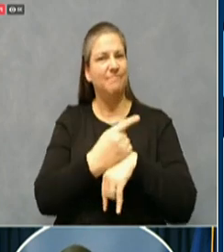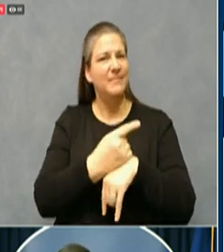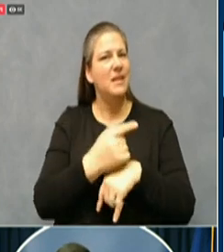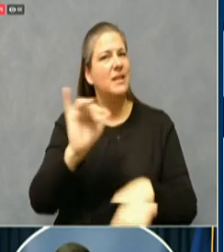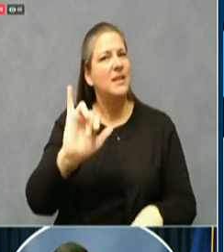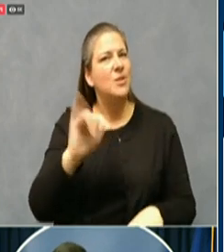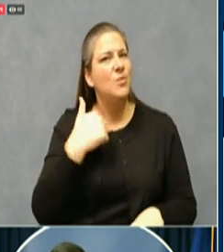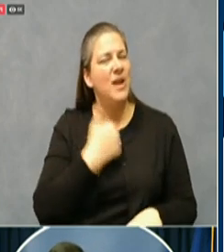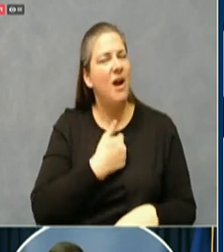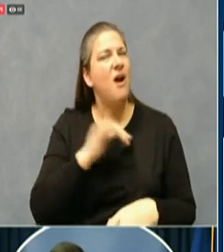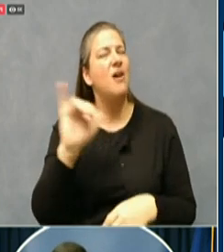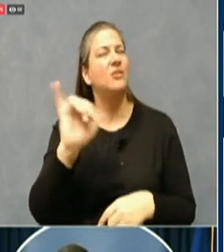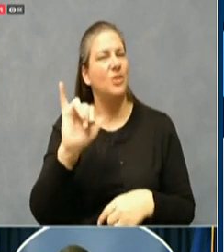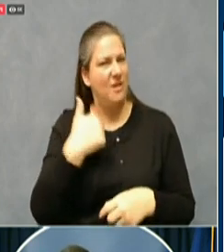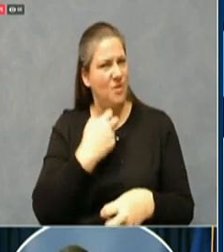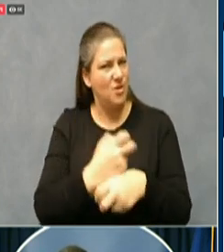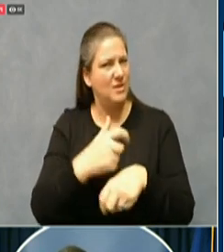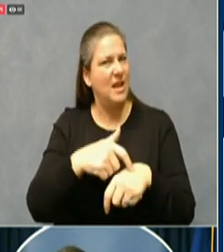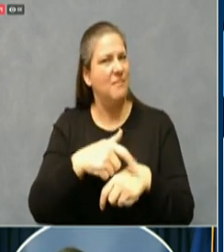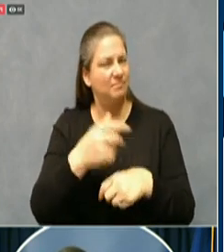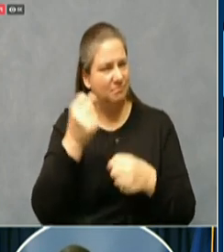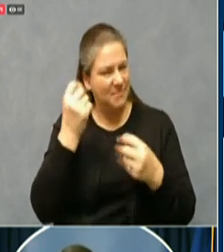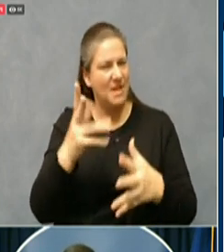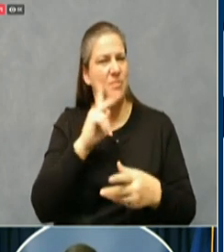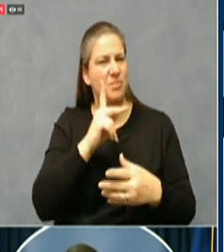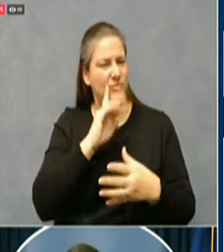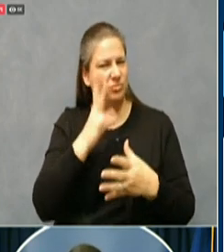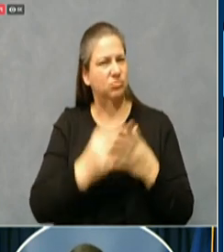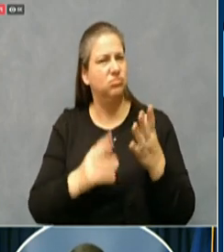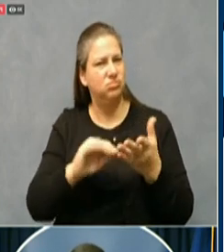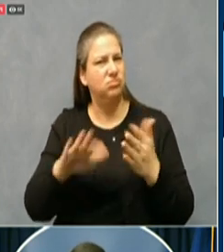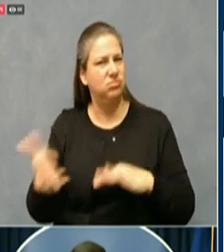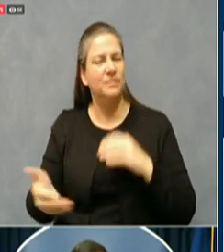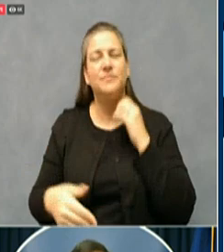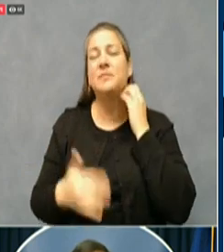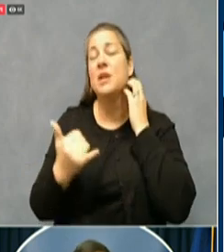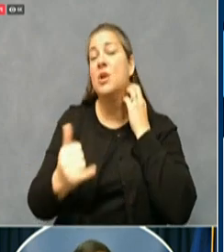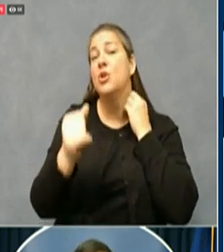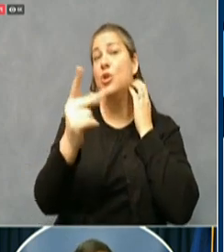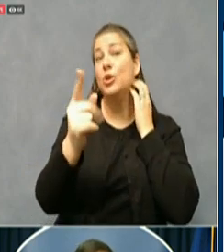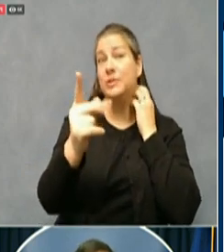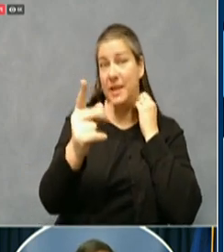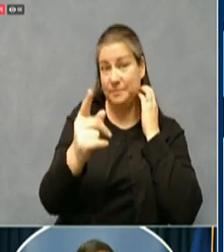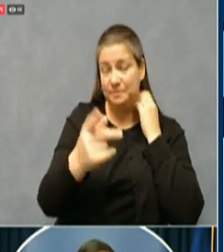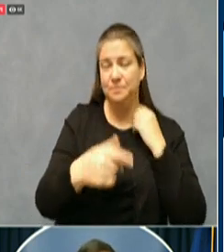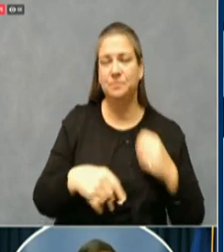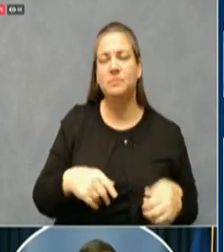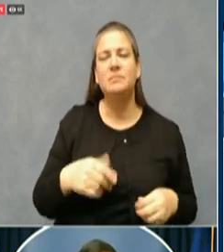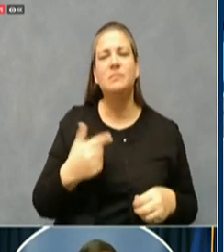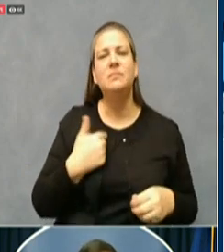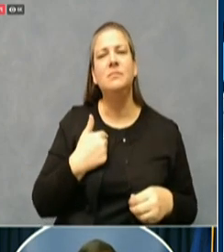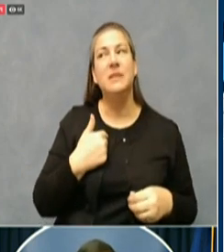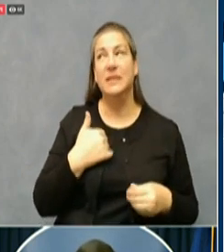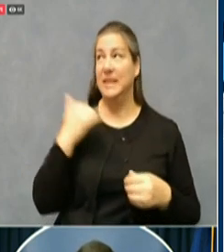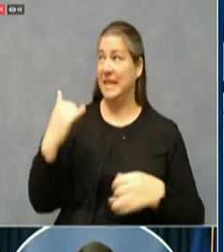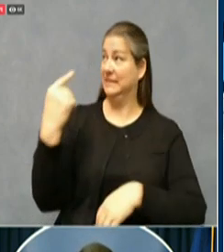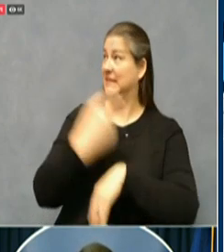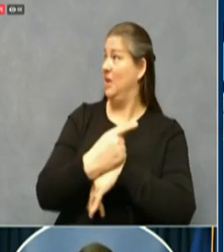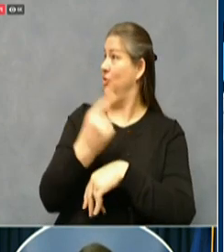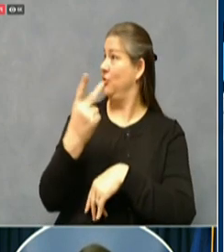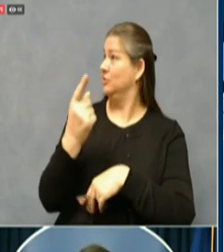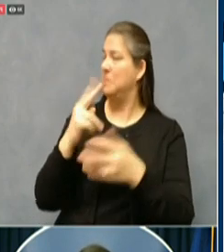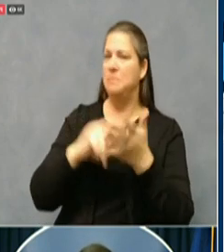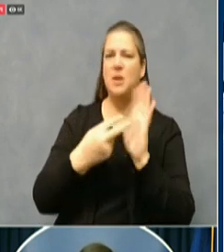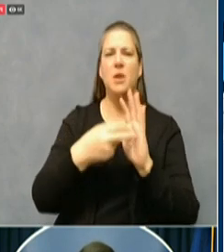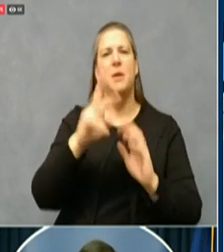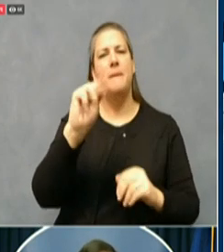at the virus spread in Kentucky. It is Thursday, so we show our incident rate map for the next week.